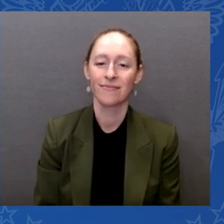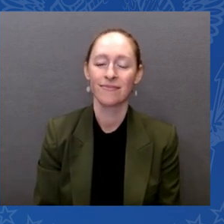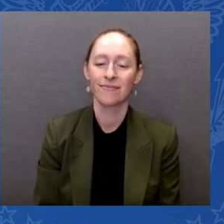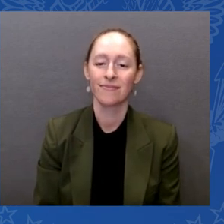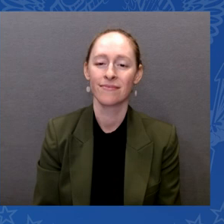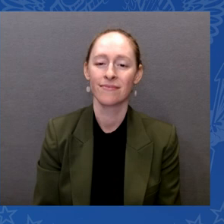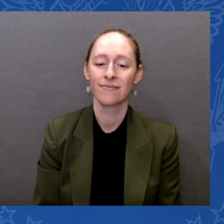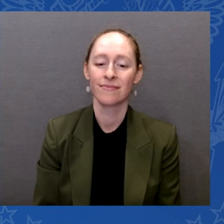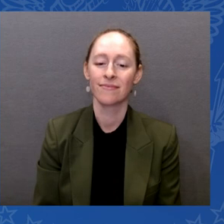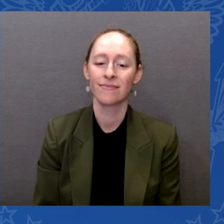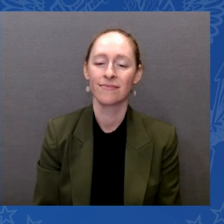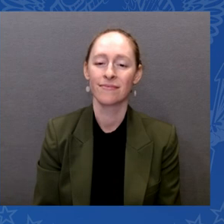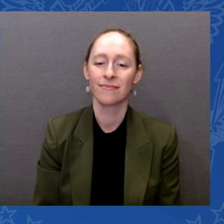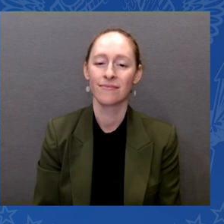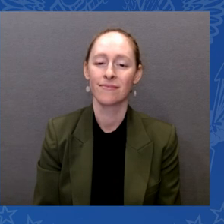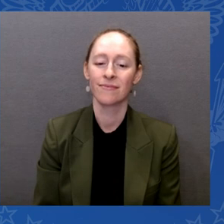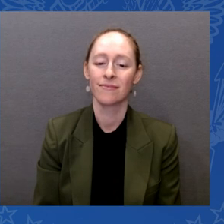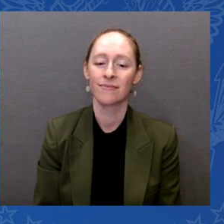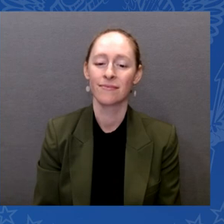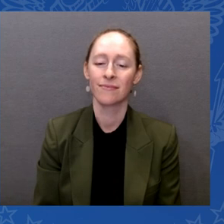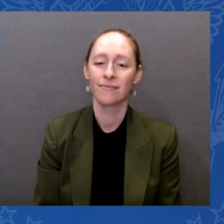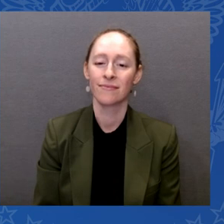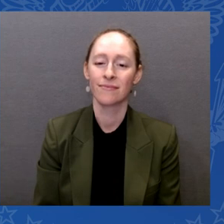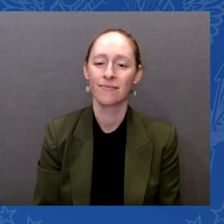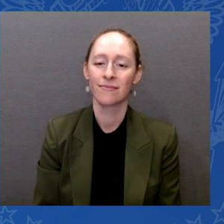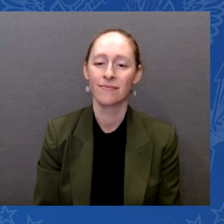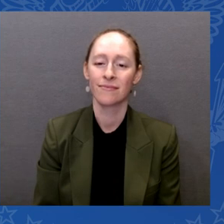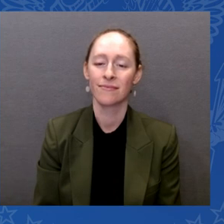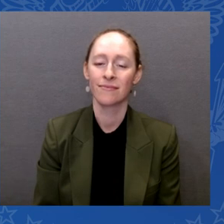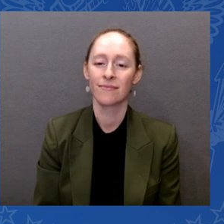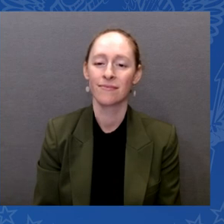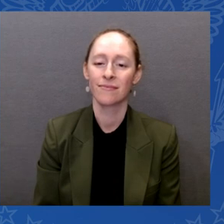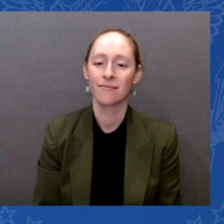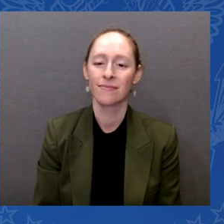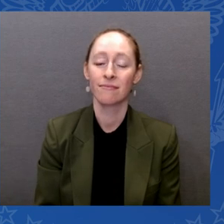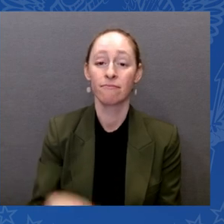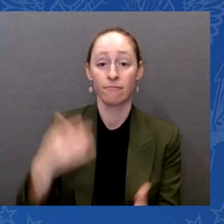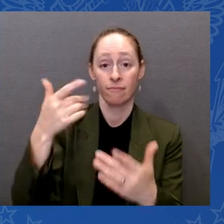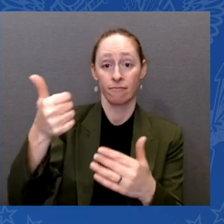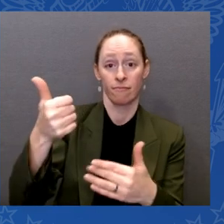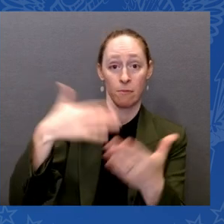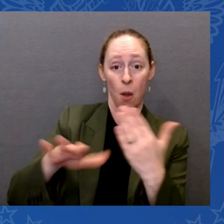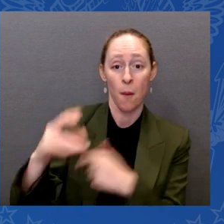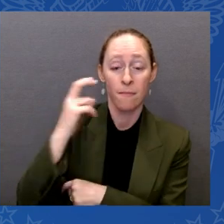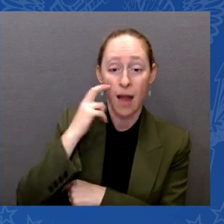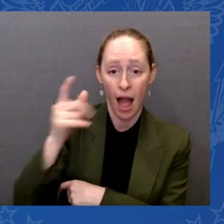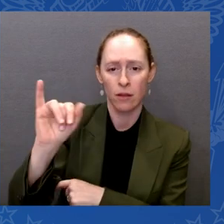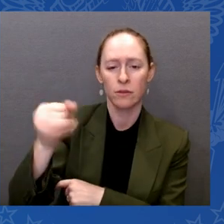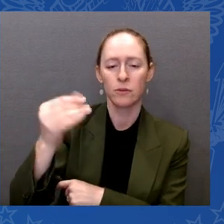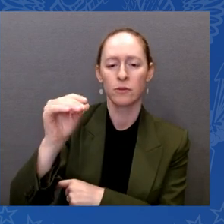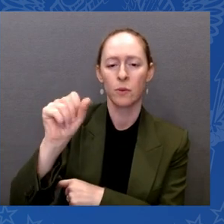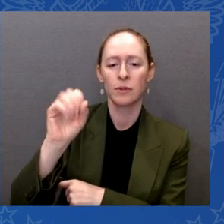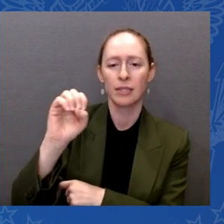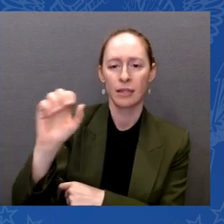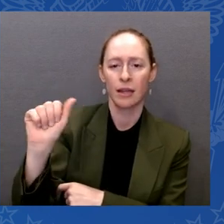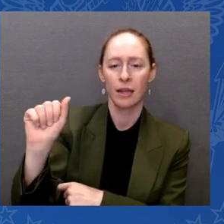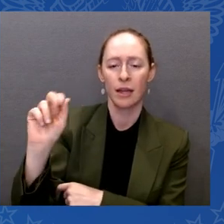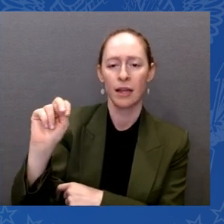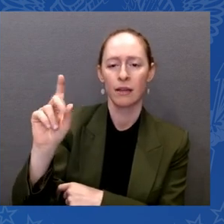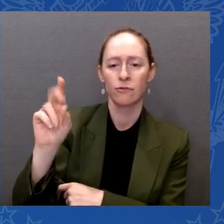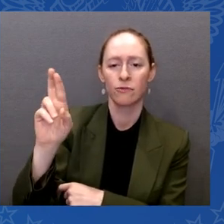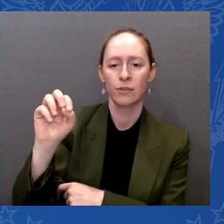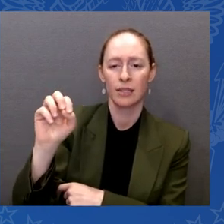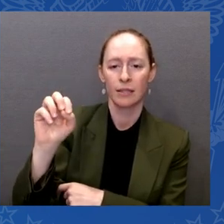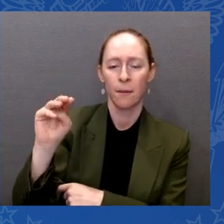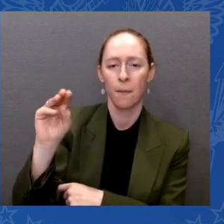Born blind, Jose André Montano learned to play piano at just four years old. Today,